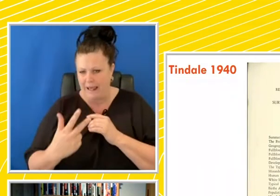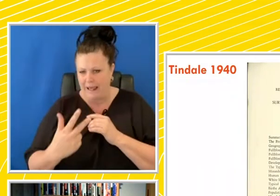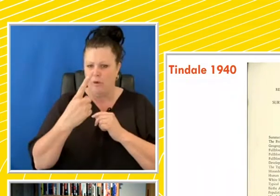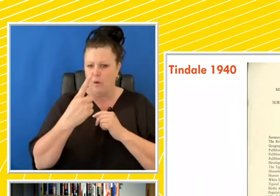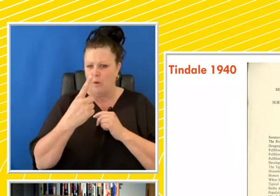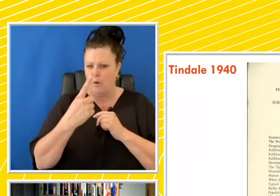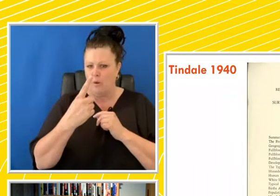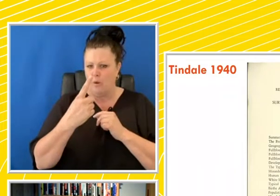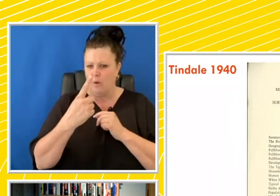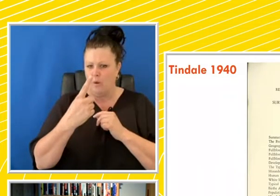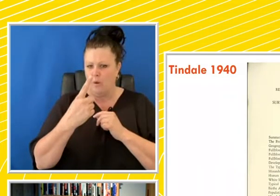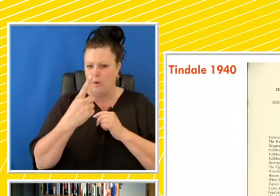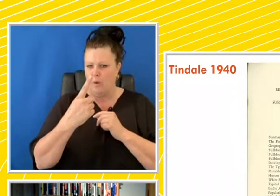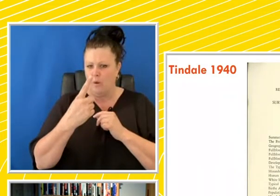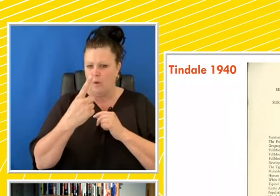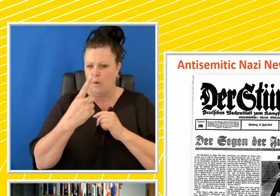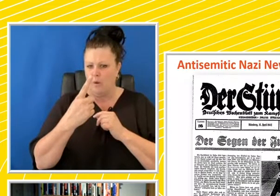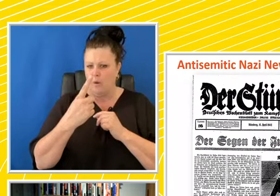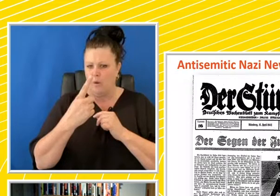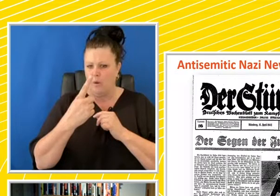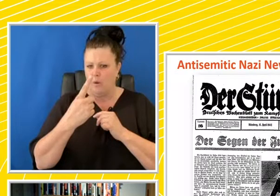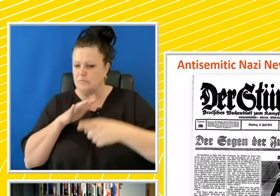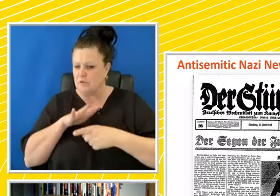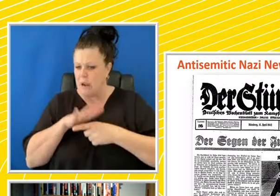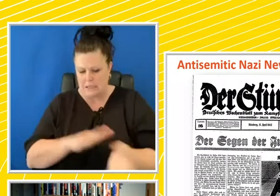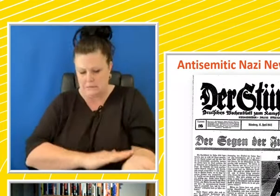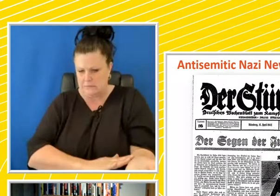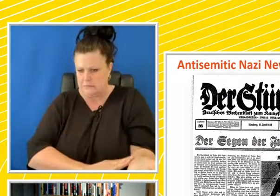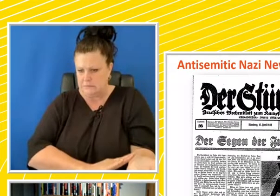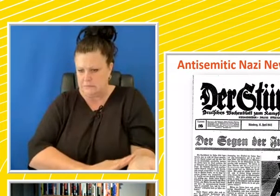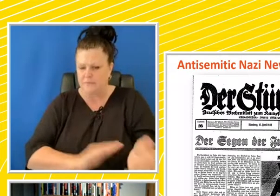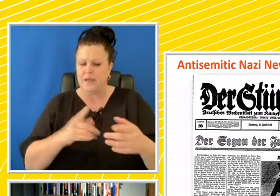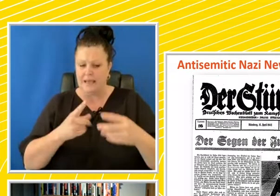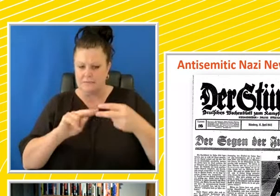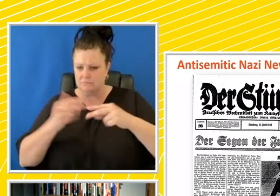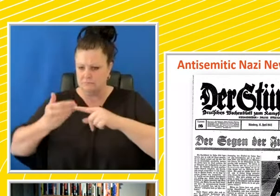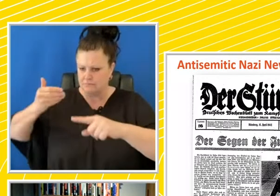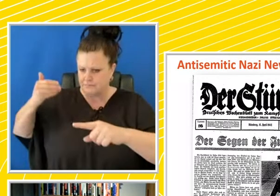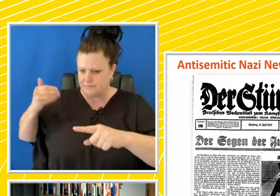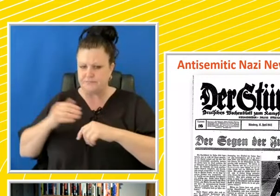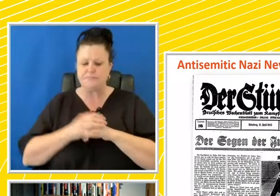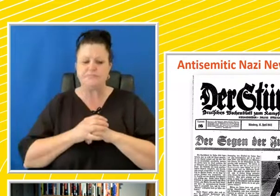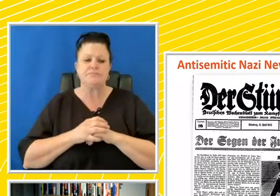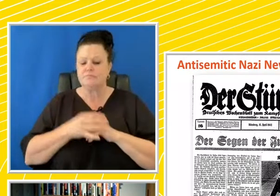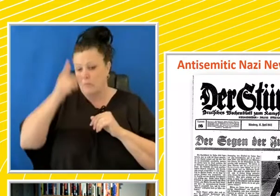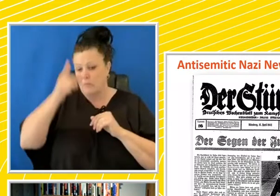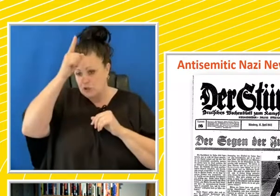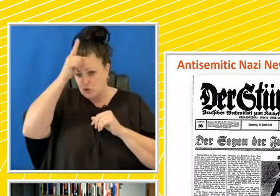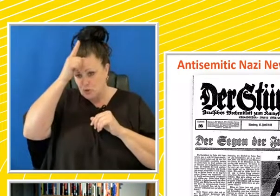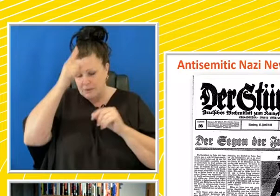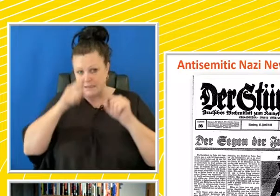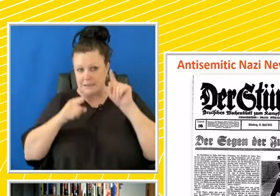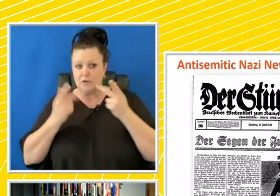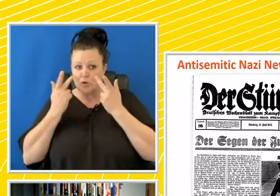one, you know, different variants of blood and descendancy. And in Germany, this